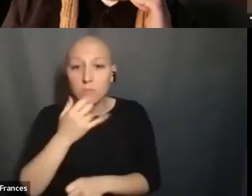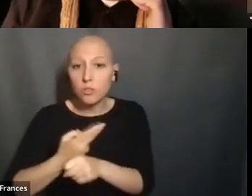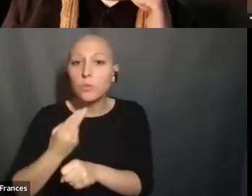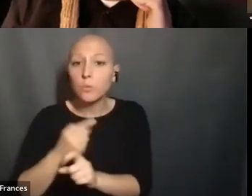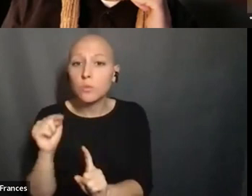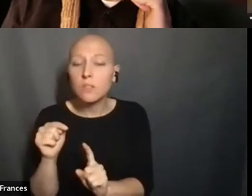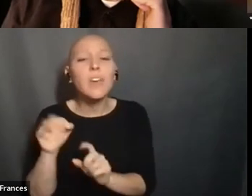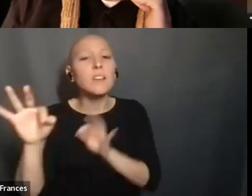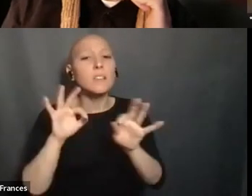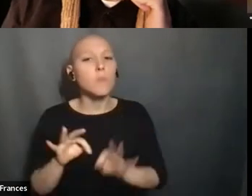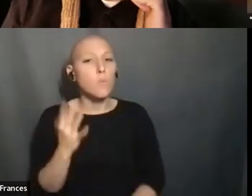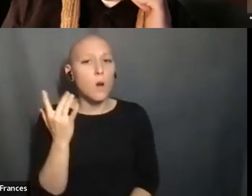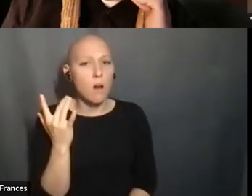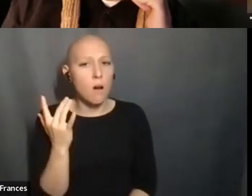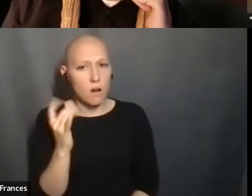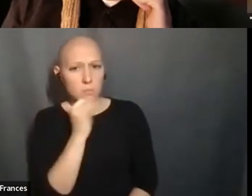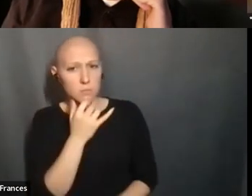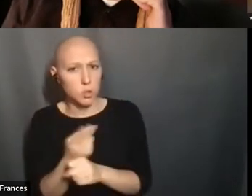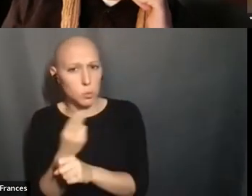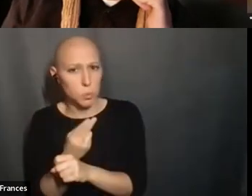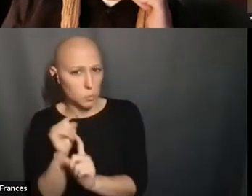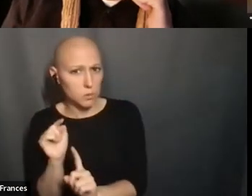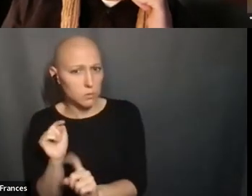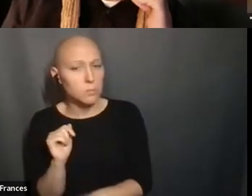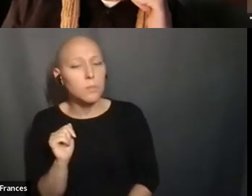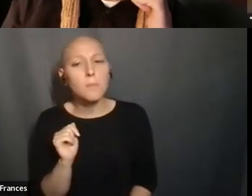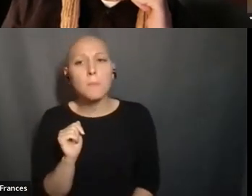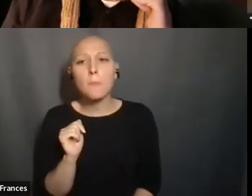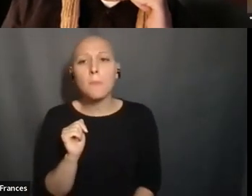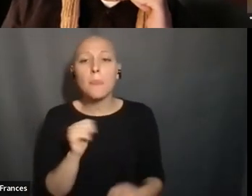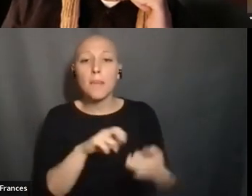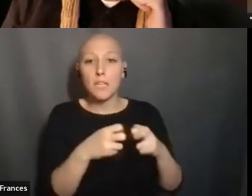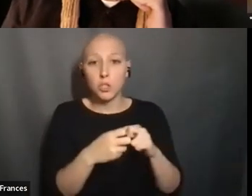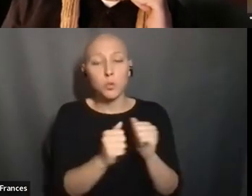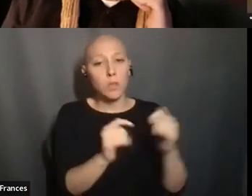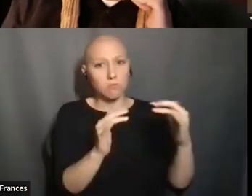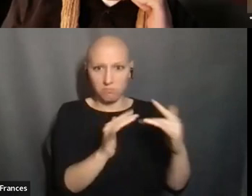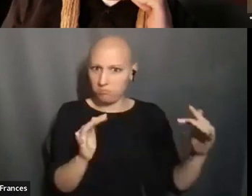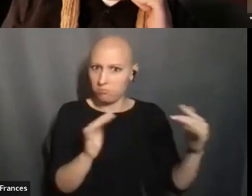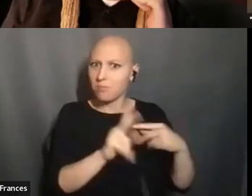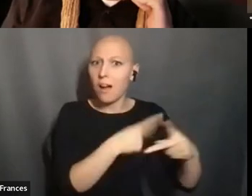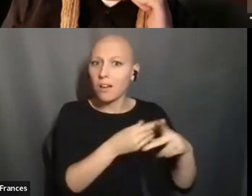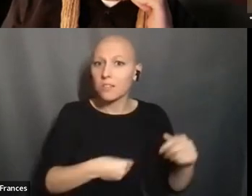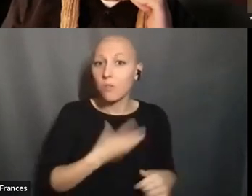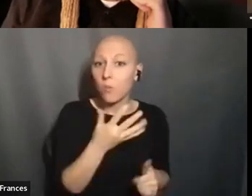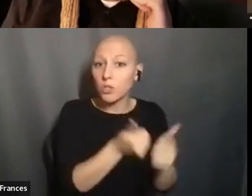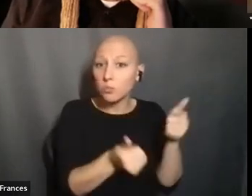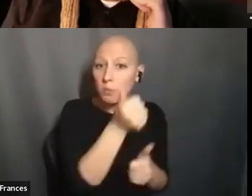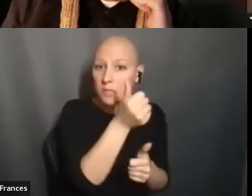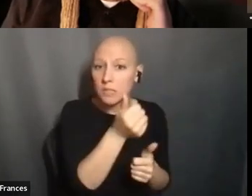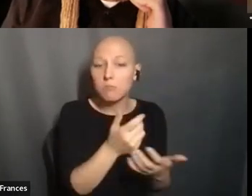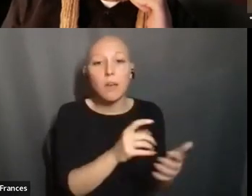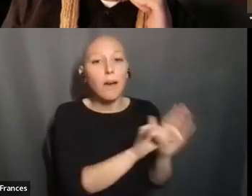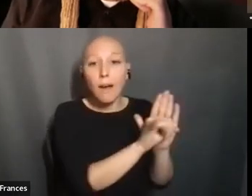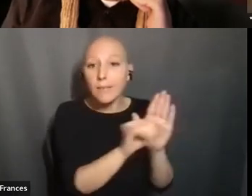BECAUSE ONE OF THE ISSUES WITH THE VARIOUS KINDS OF, OF WHITE SUPREMACY, BE IT IDENTITARIAN MOVEMENTS OR, OR